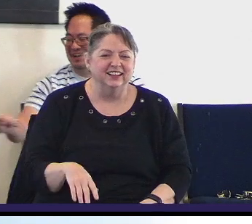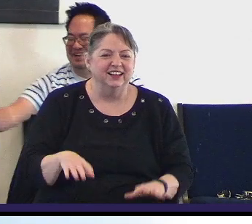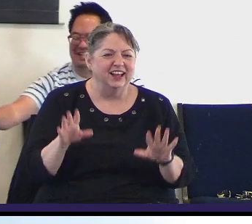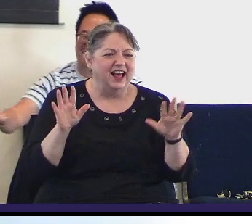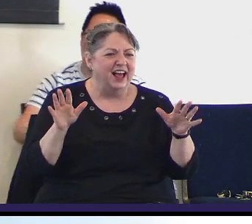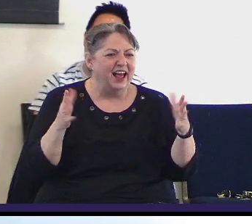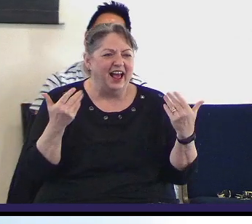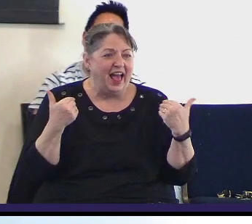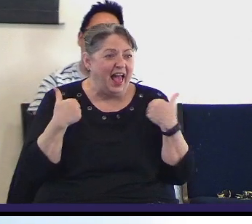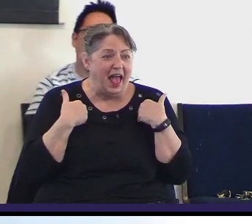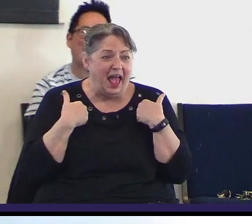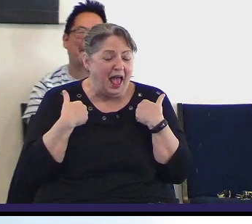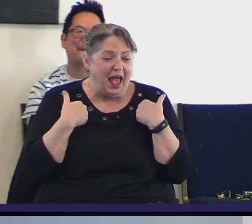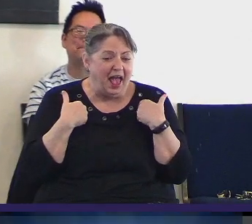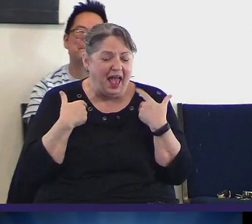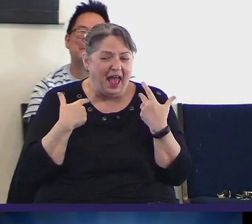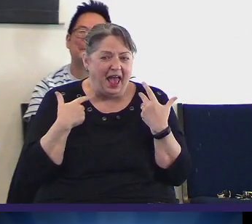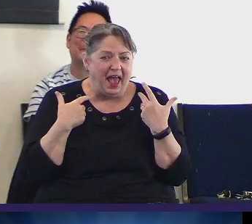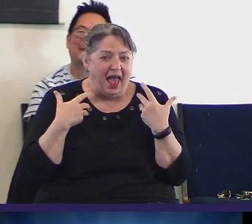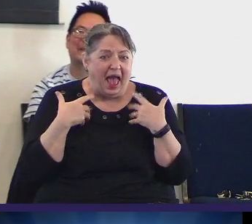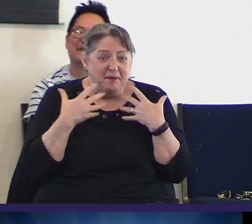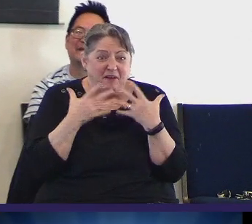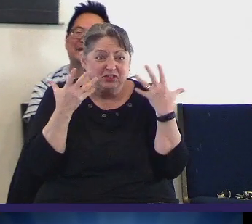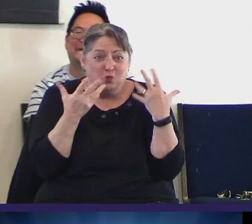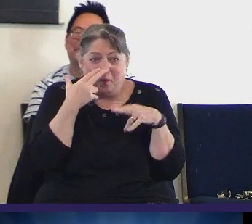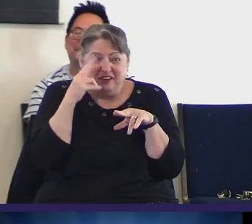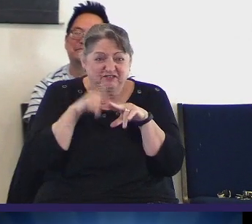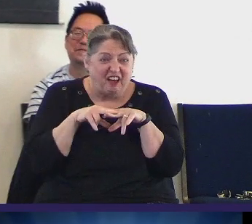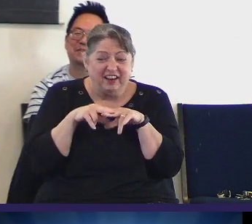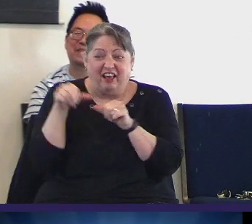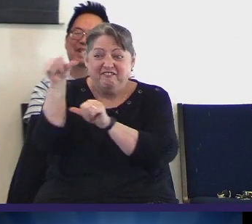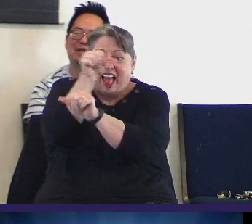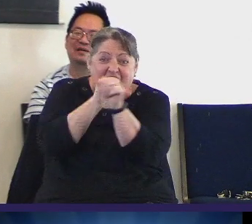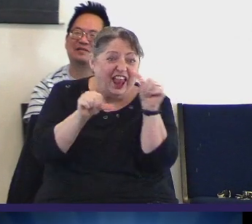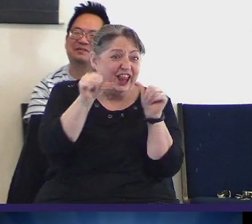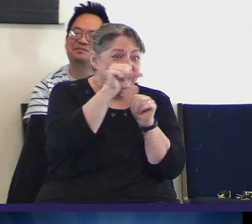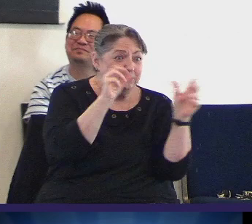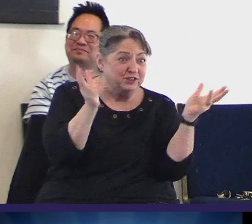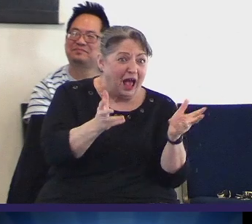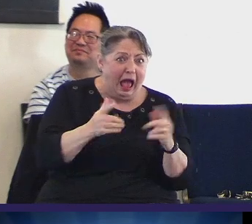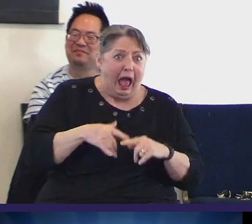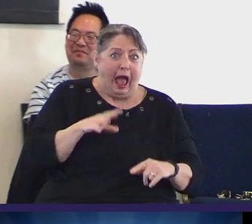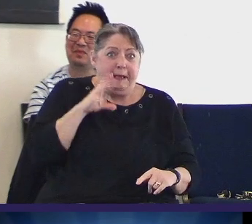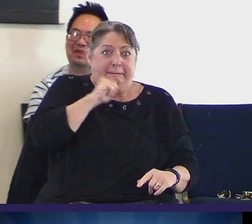Having so much fun just fellowshipping with you all, I'm starting to miss my cue here.